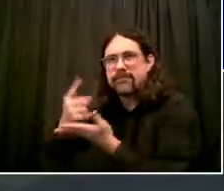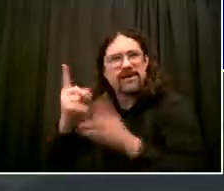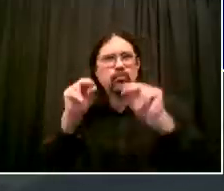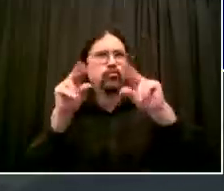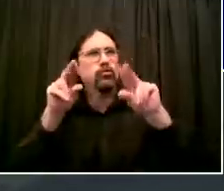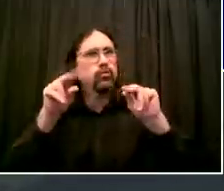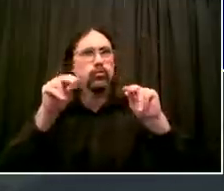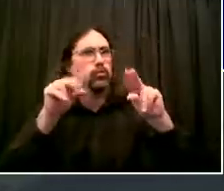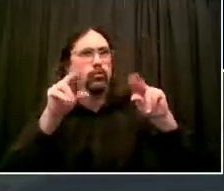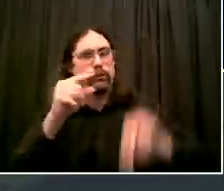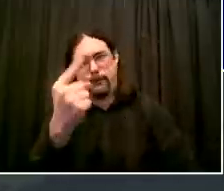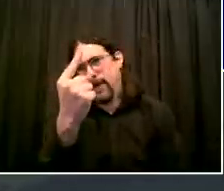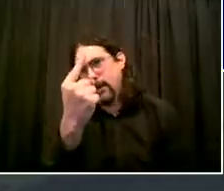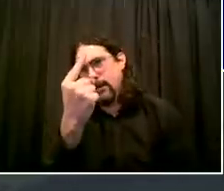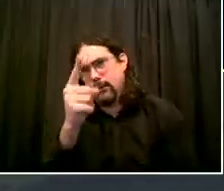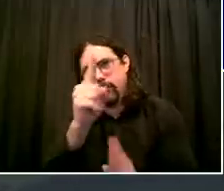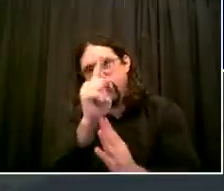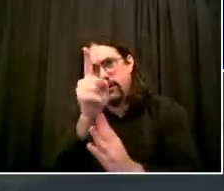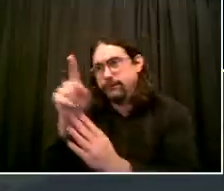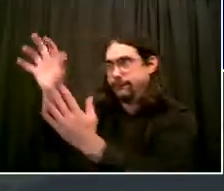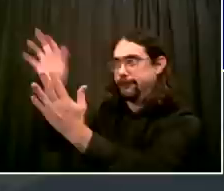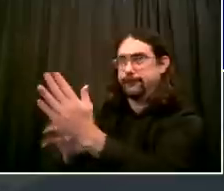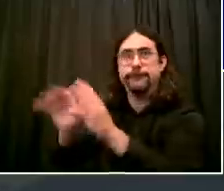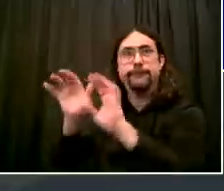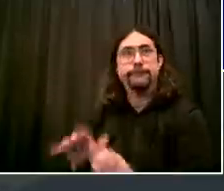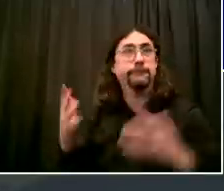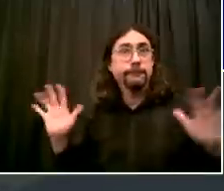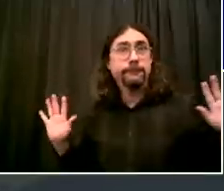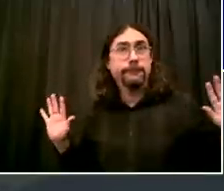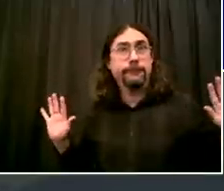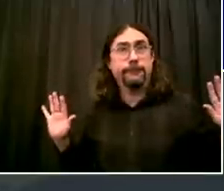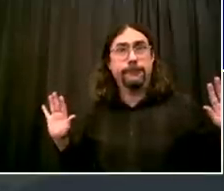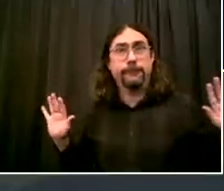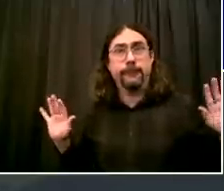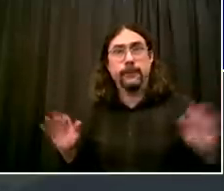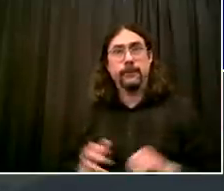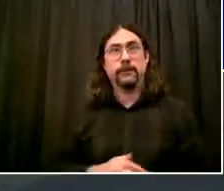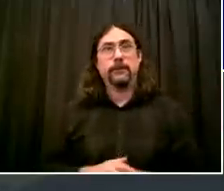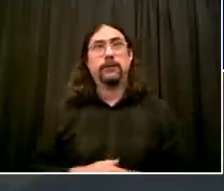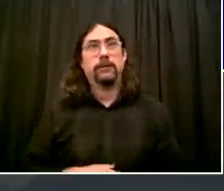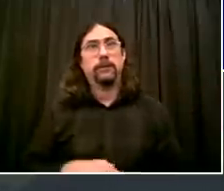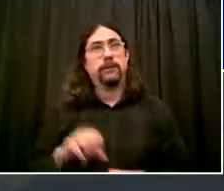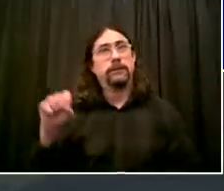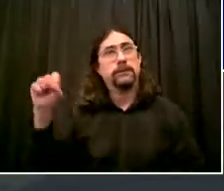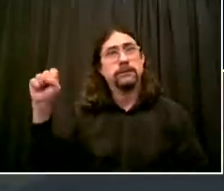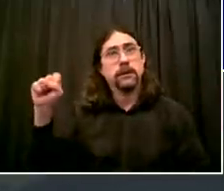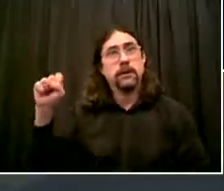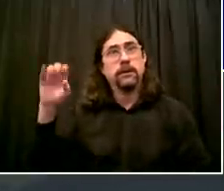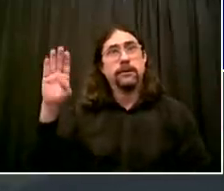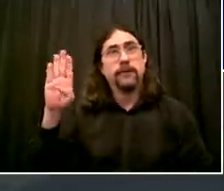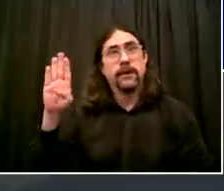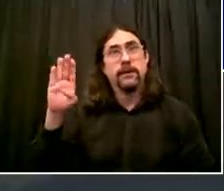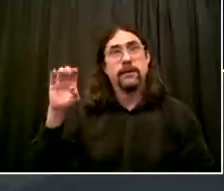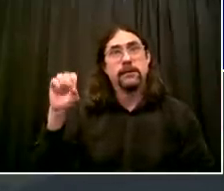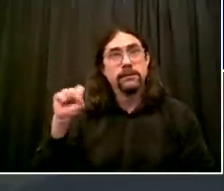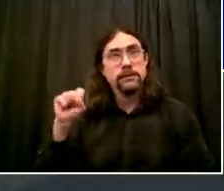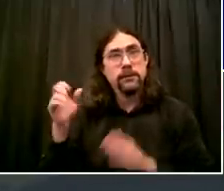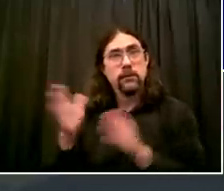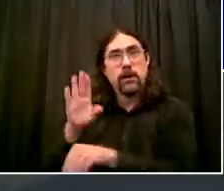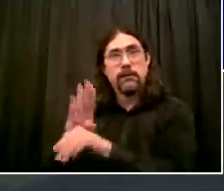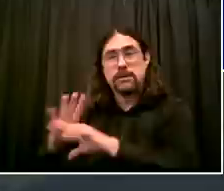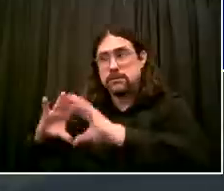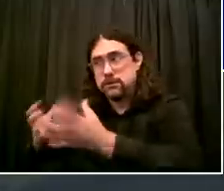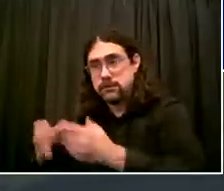at Small Business Services at Department of Transportation, we also know that as much as they've made this simple, people are going to need help. They're going to need